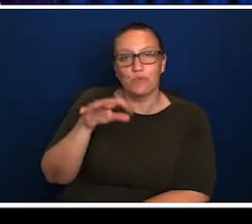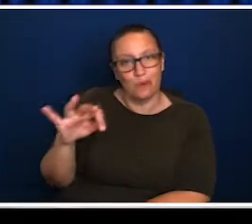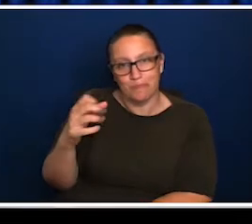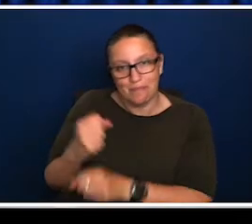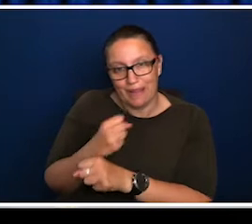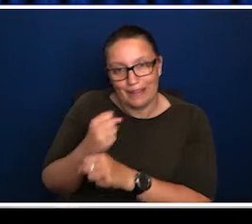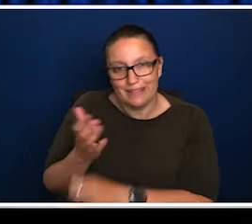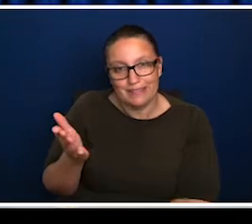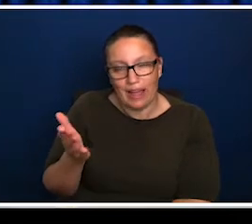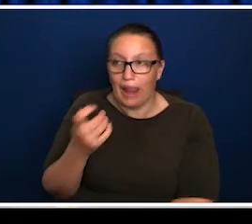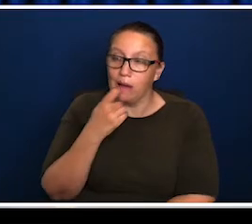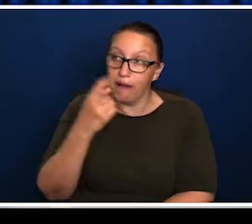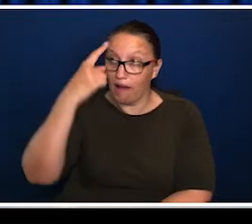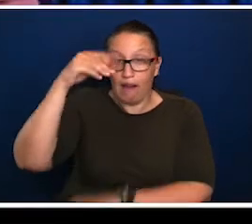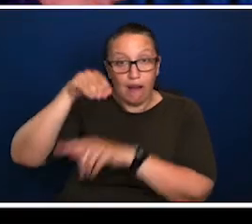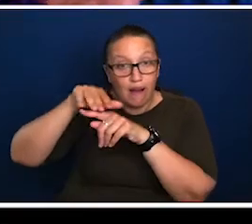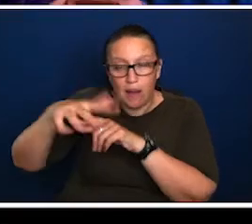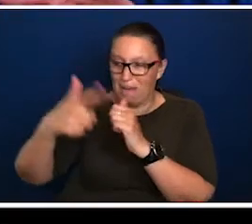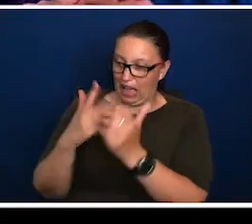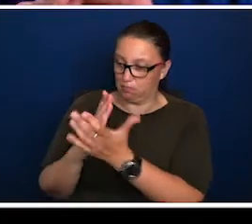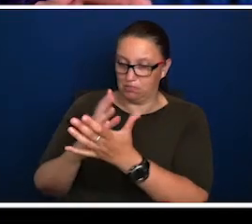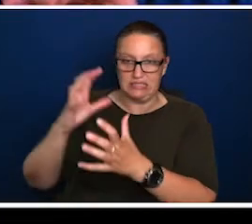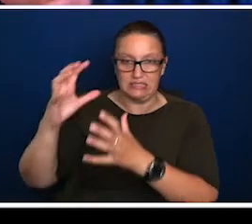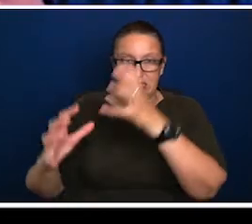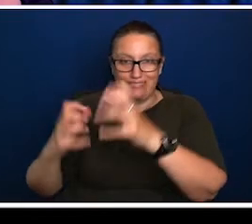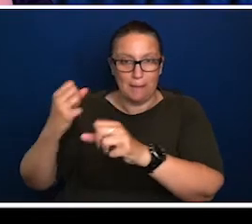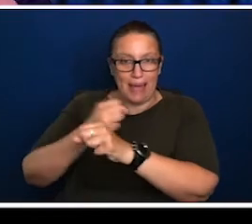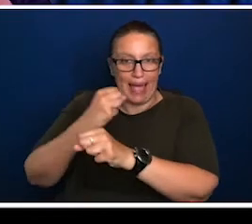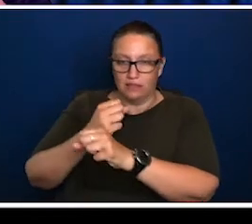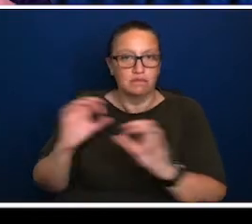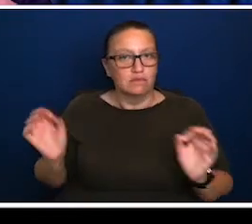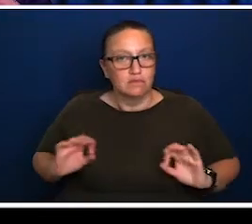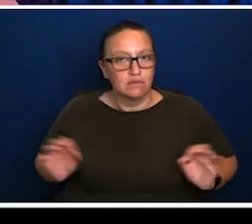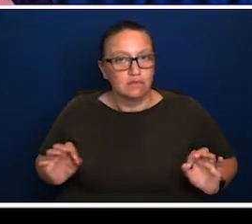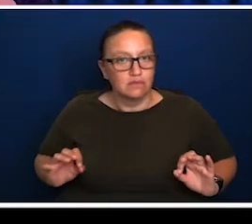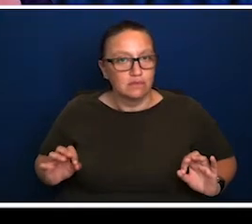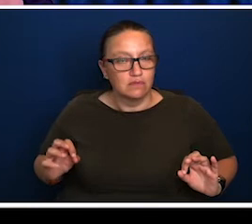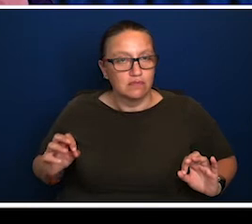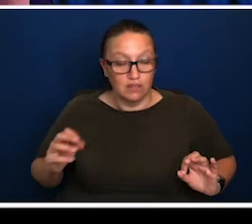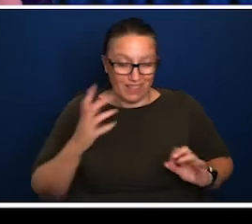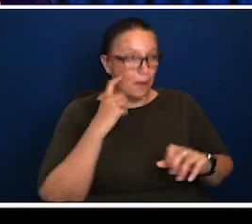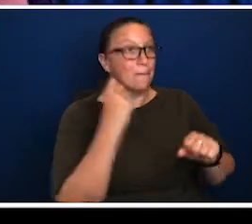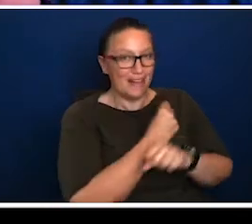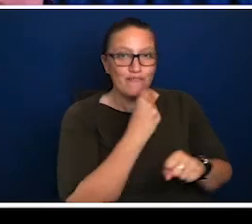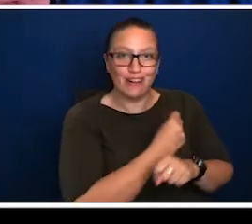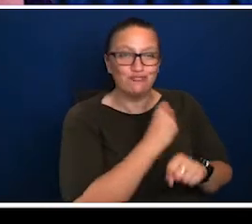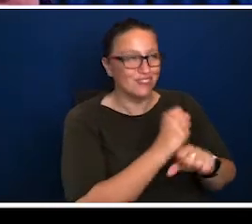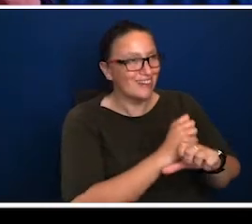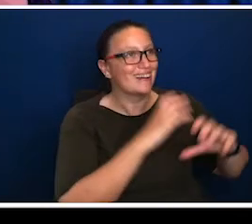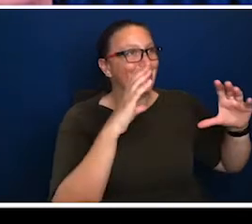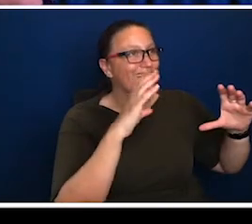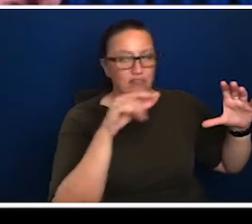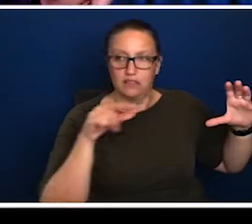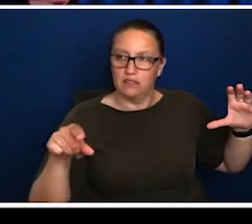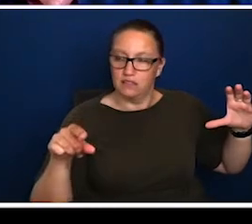most people tend to look at those things and think, well, okay, there's a bit of inspiration there, but there's nothing mechanical about it. So I do not envisage it.